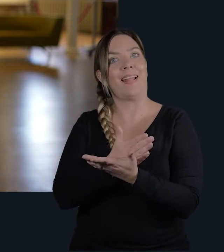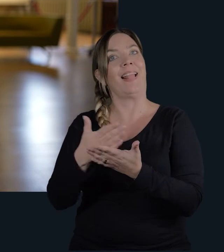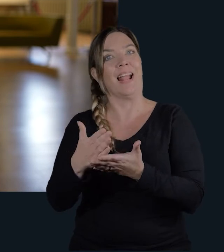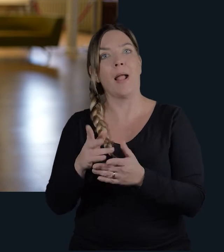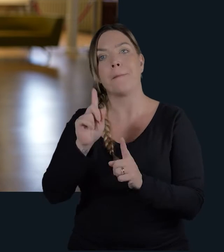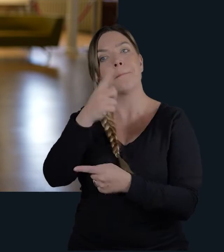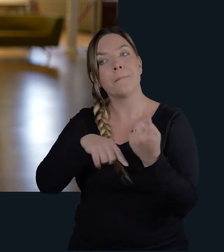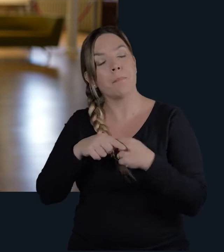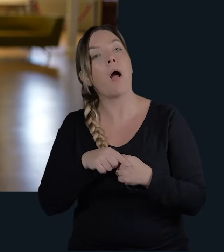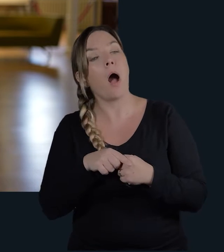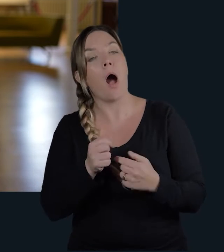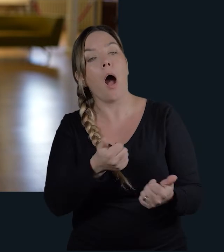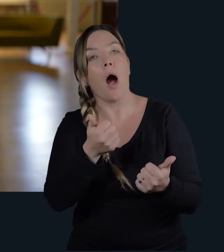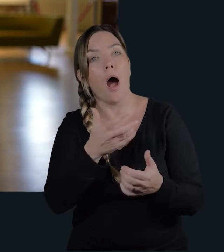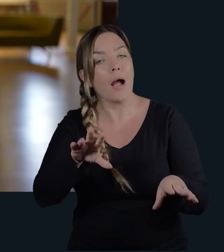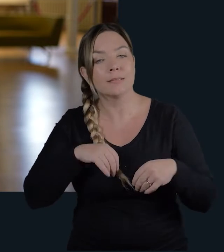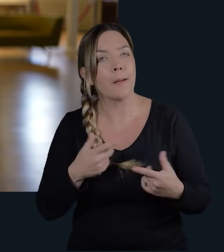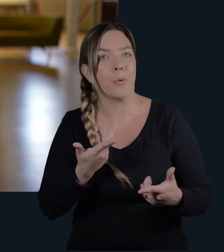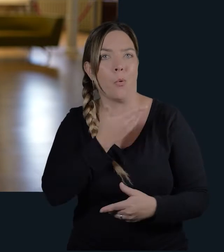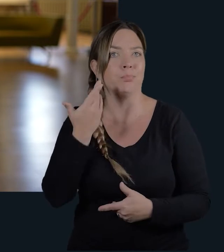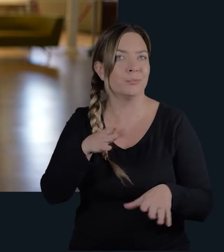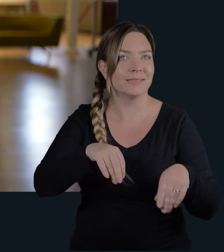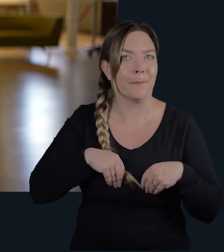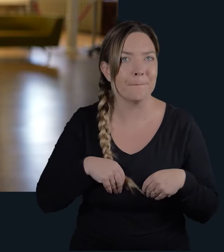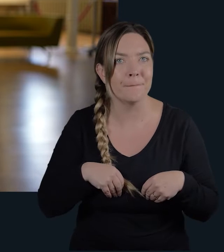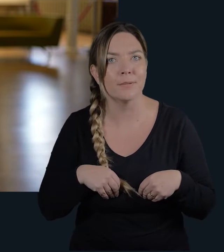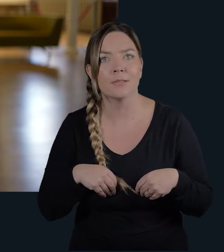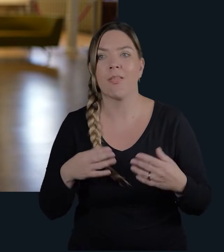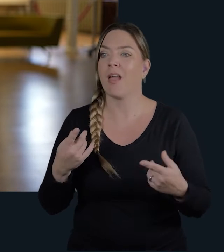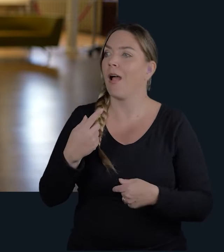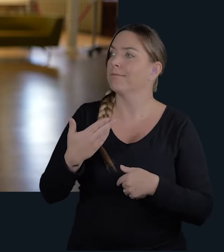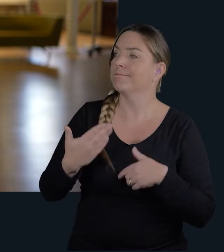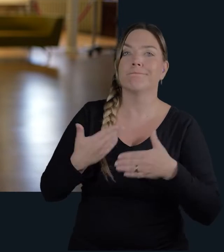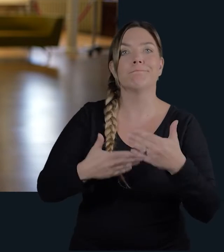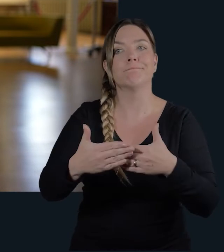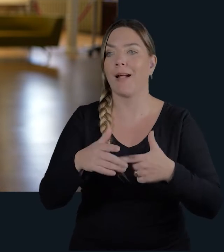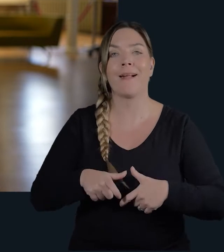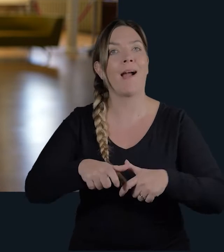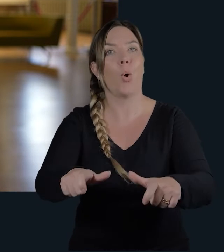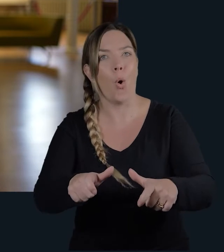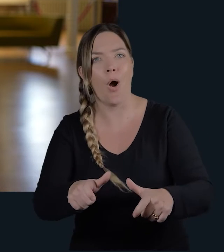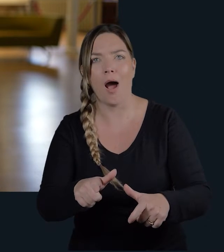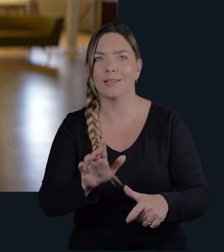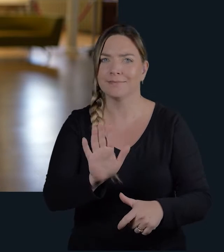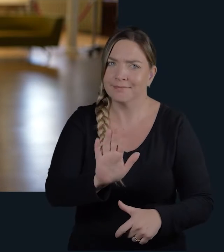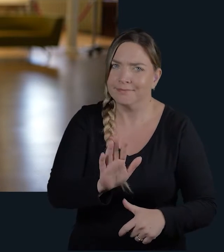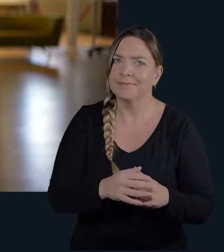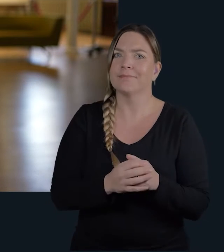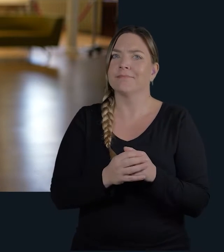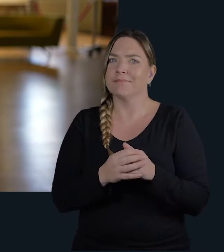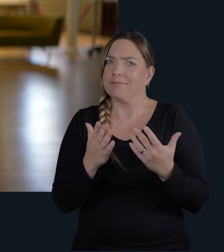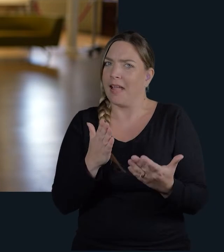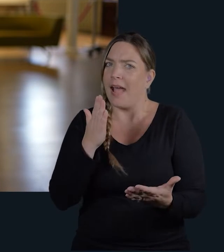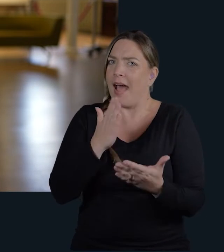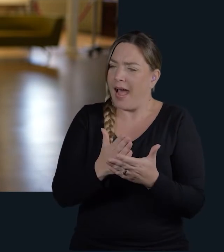particular sort of situation is clear, then people sort of start to accept it or not. And, you know, when we move on with their lives or whatever. But I